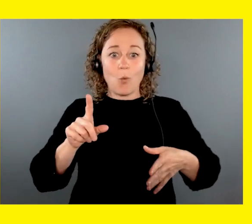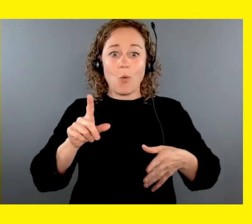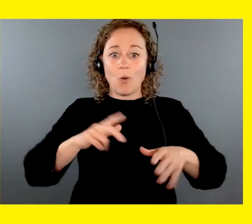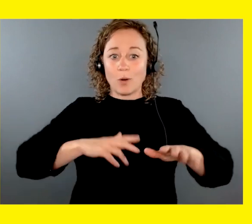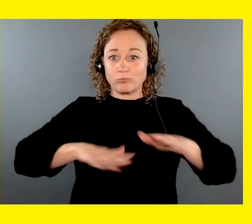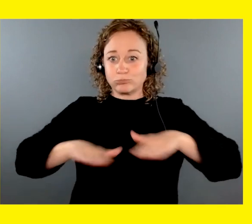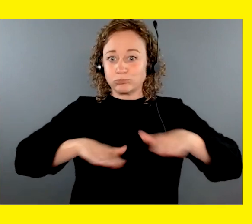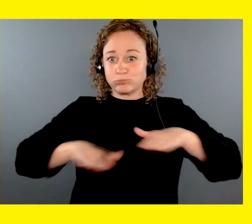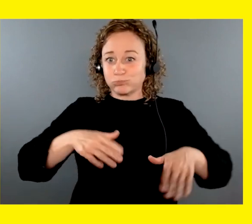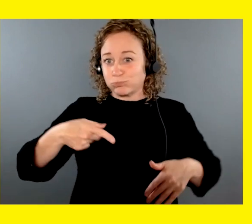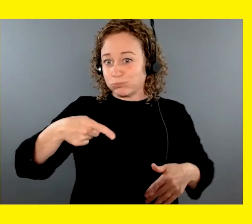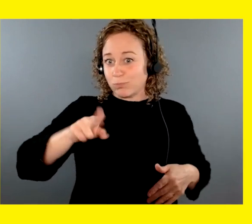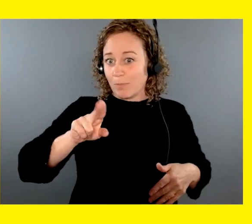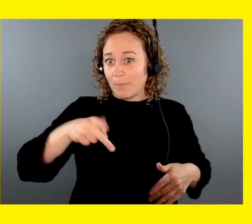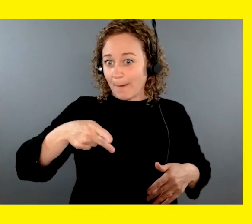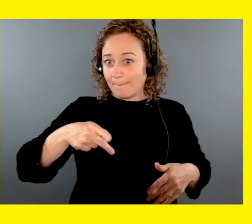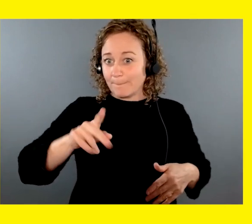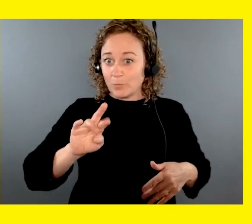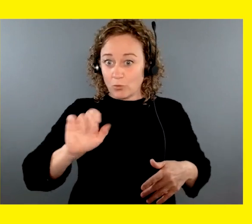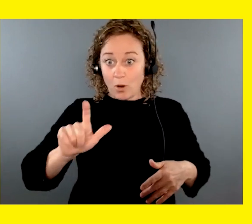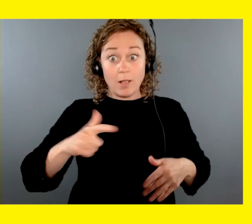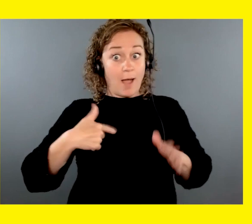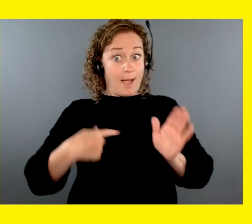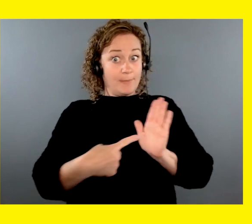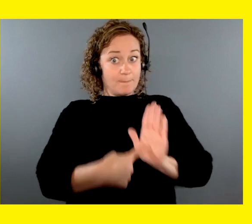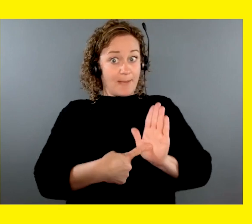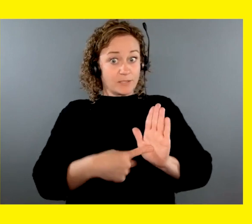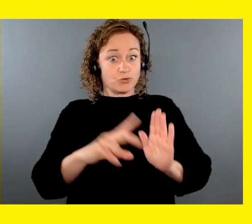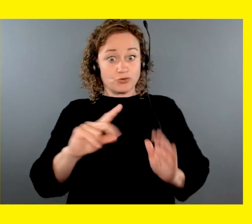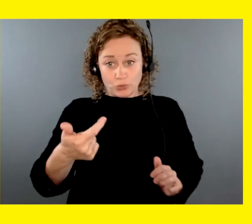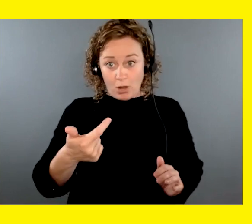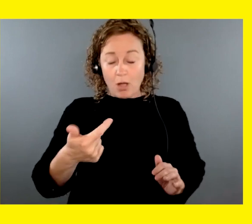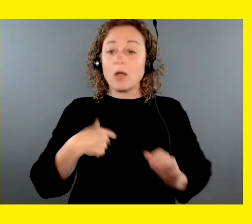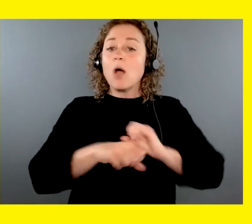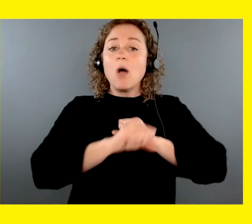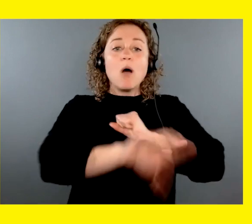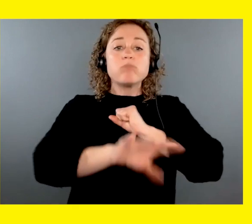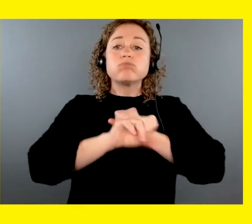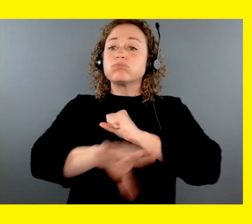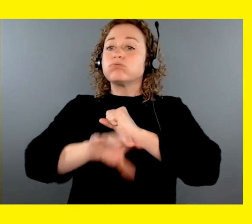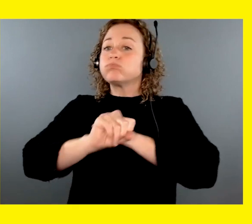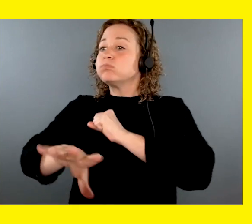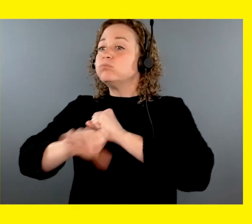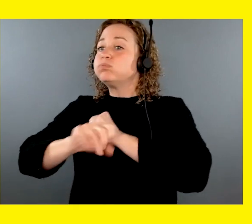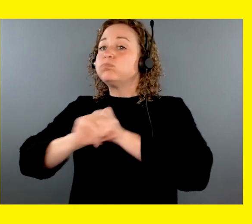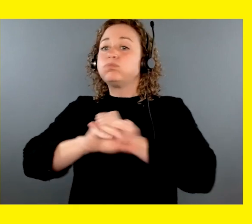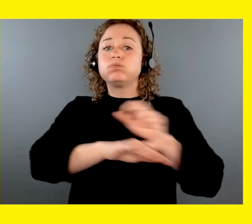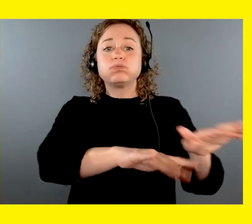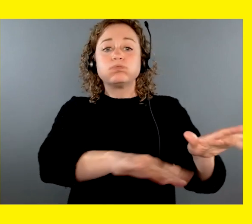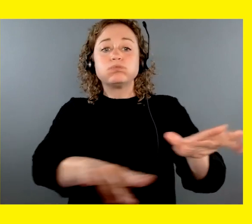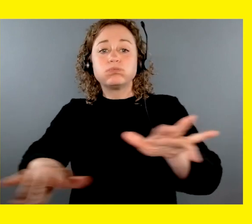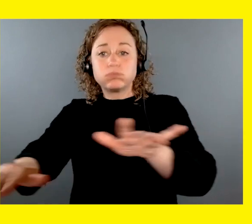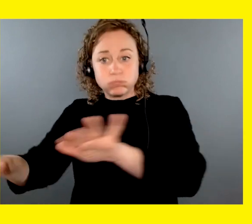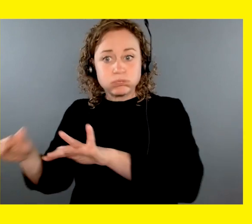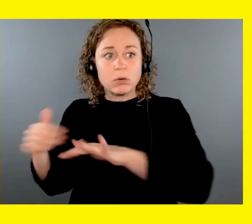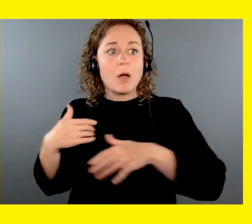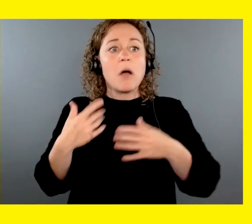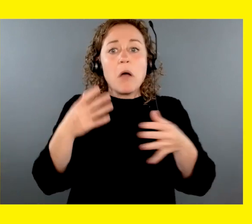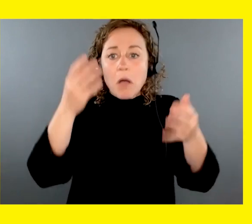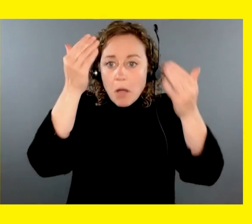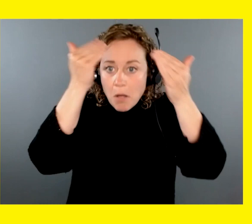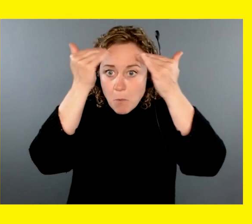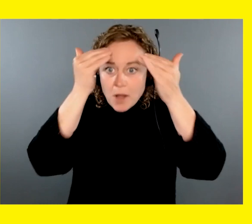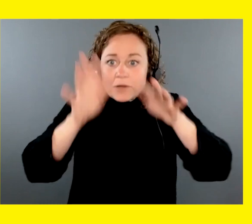ambassador dog, which means my job is to promote CNIB Guide Dogs at community events and help raise awareness about the role of guide dogs.